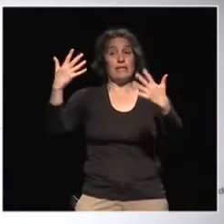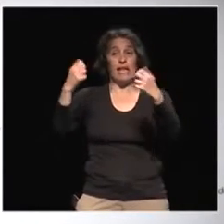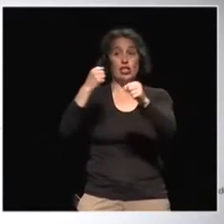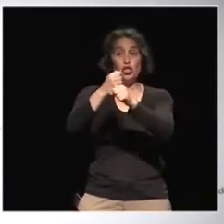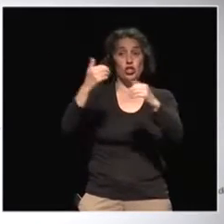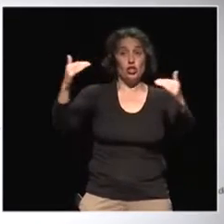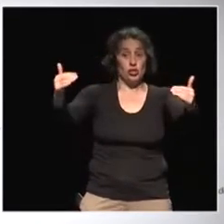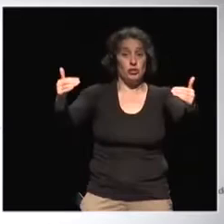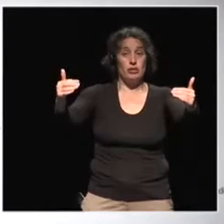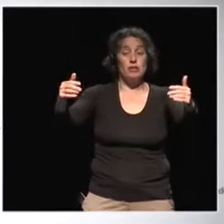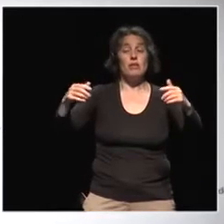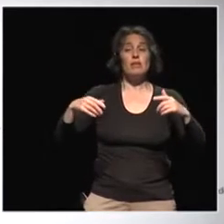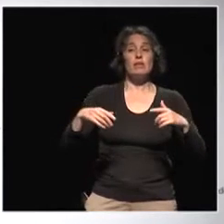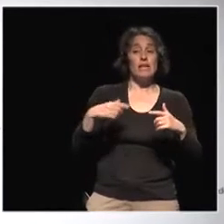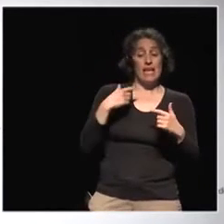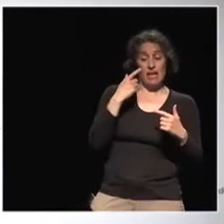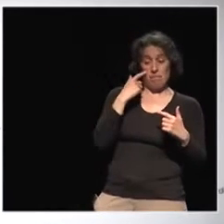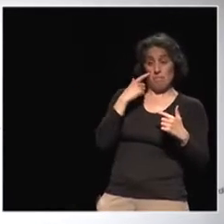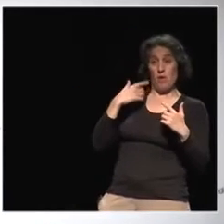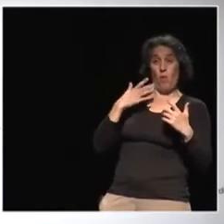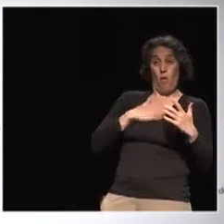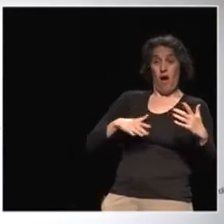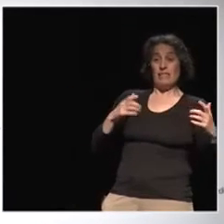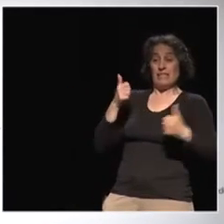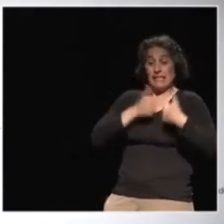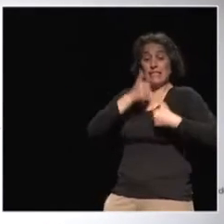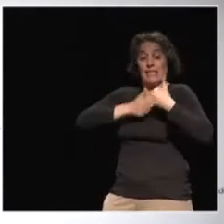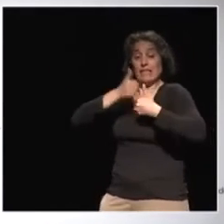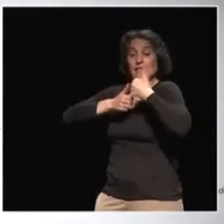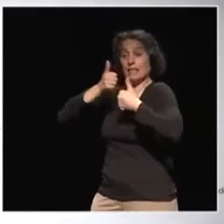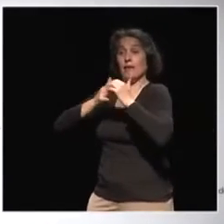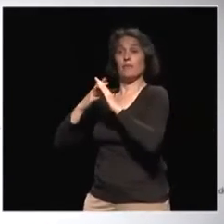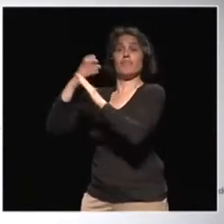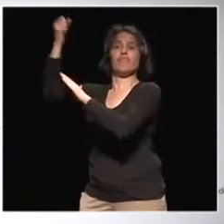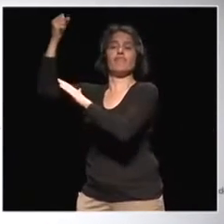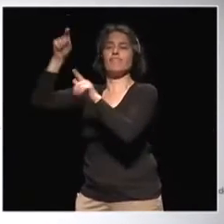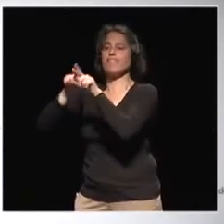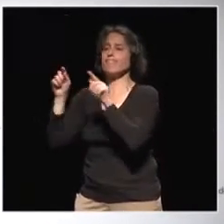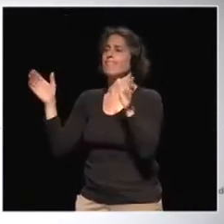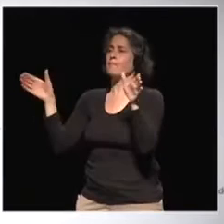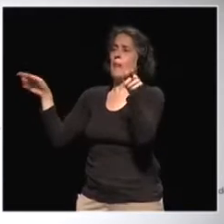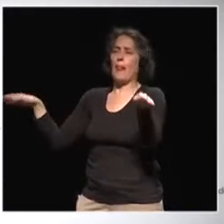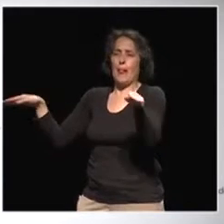.1% who wants to own 80% of the global wealth is that he found that most people wanted to